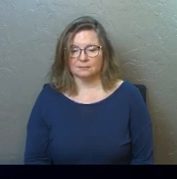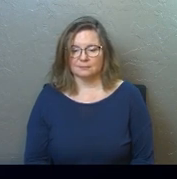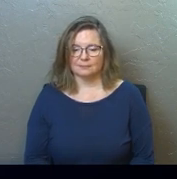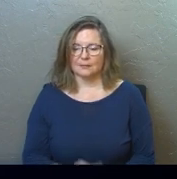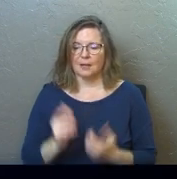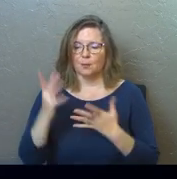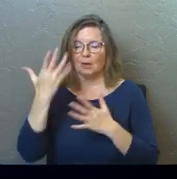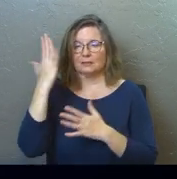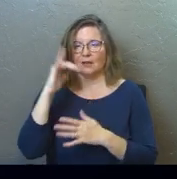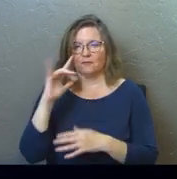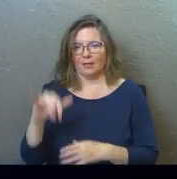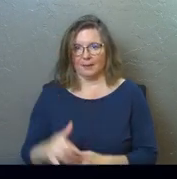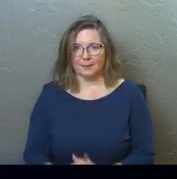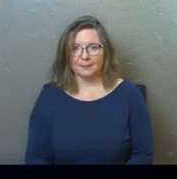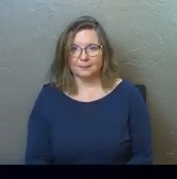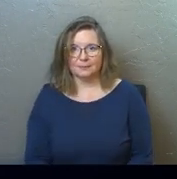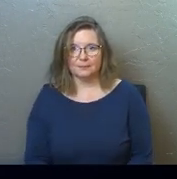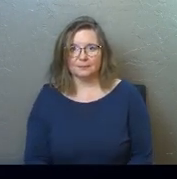Praise God for that.